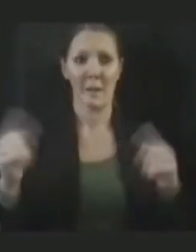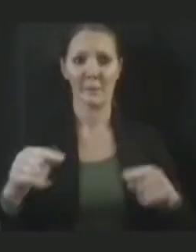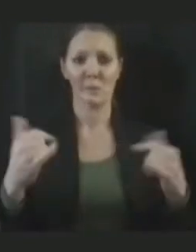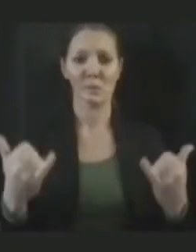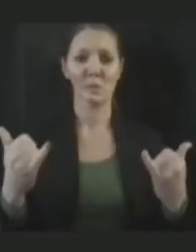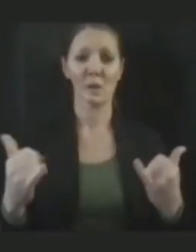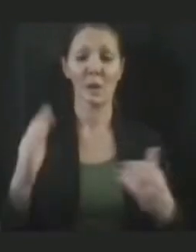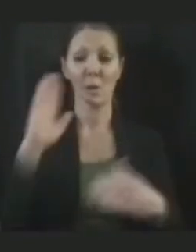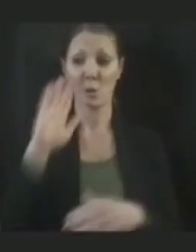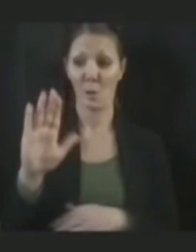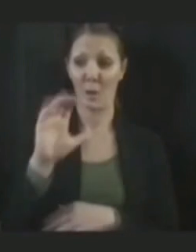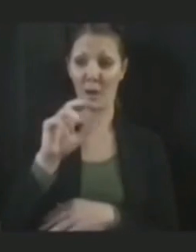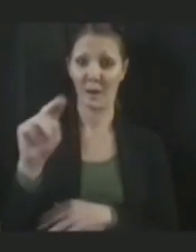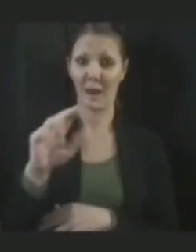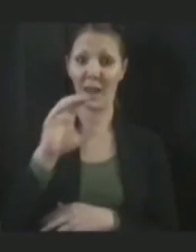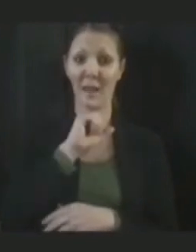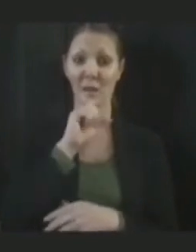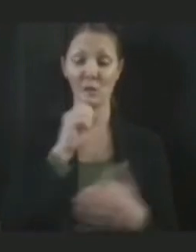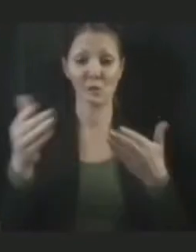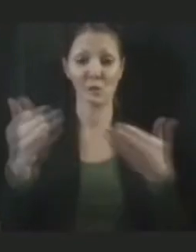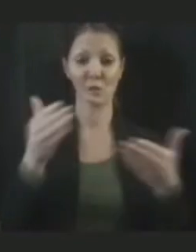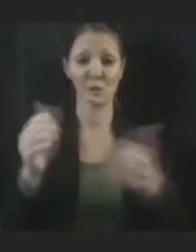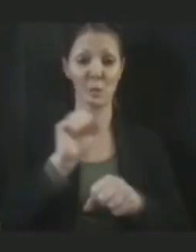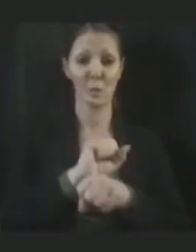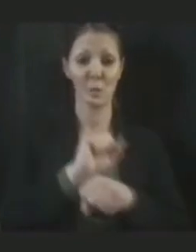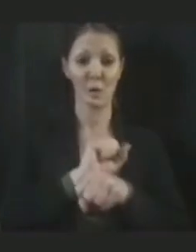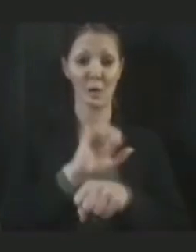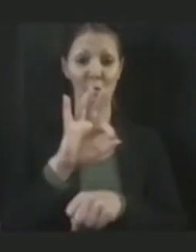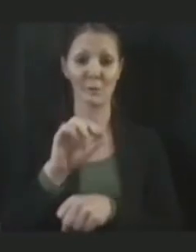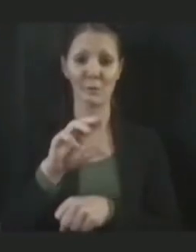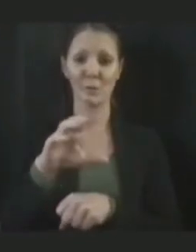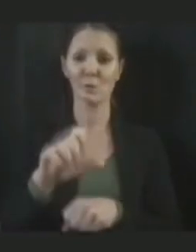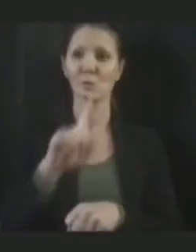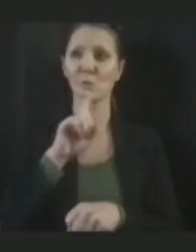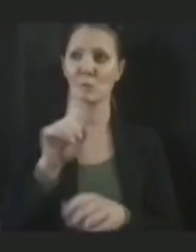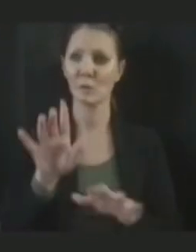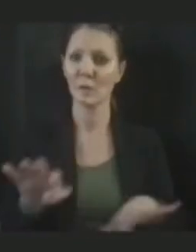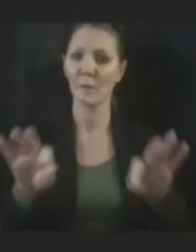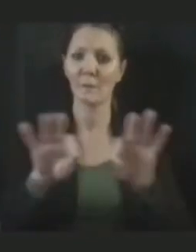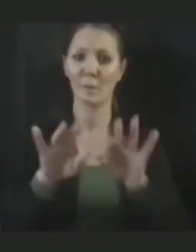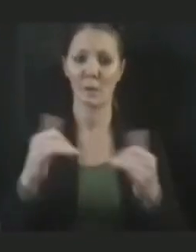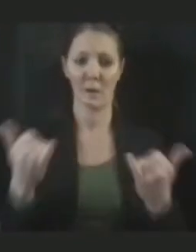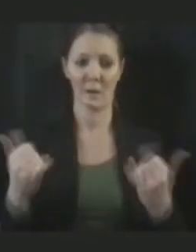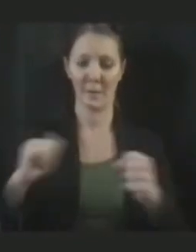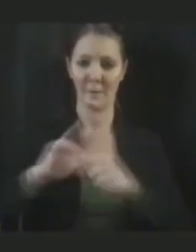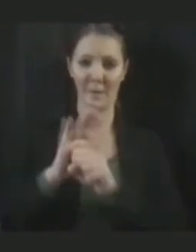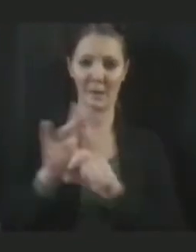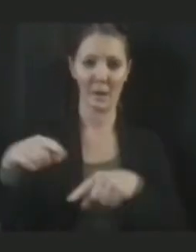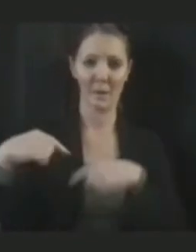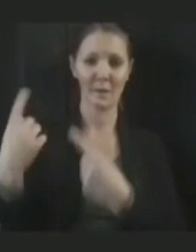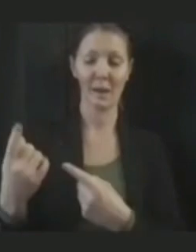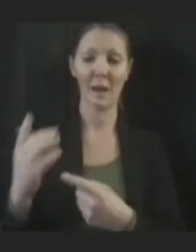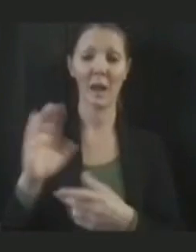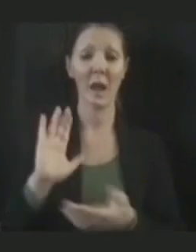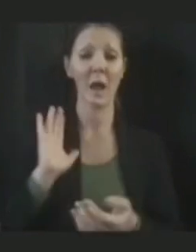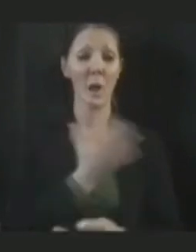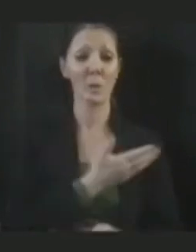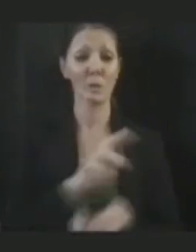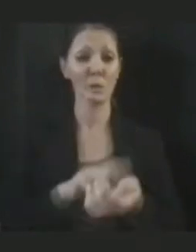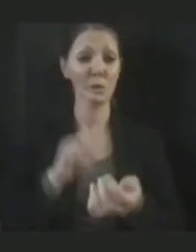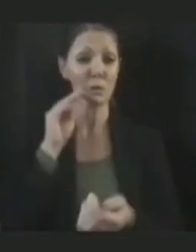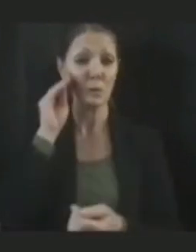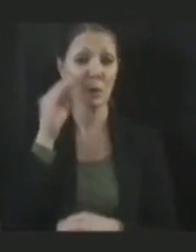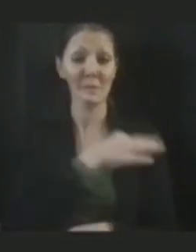has been amazingly resilient in the face of this pandemic. Our nursing home staff have become expert in COVID-19